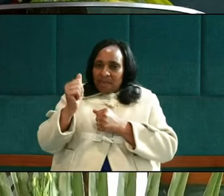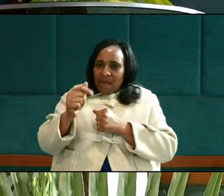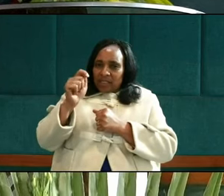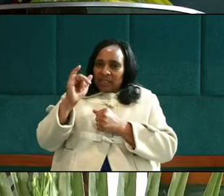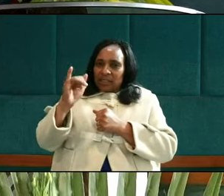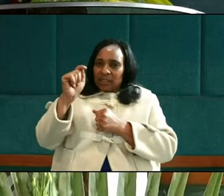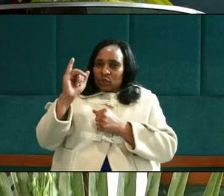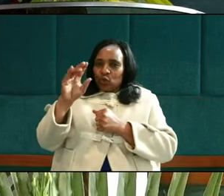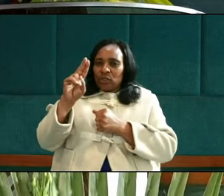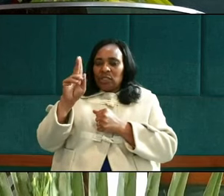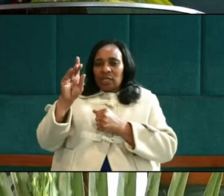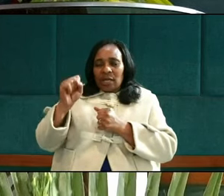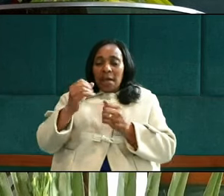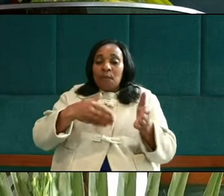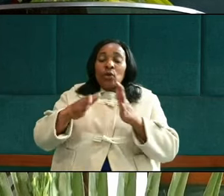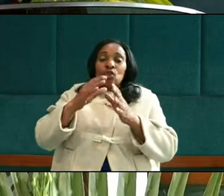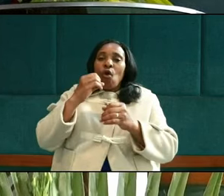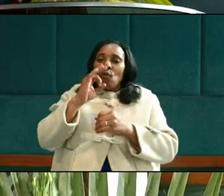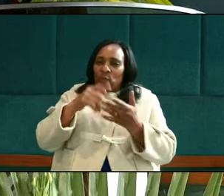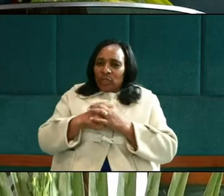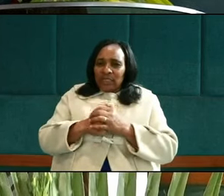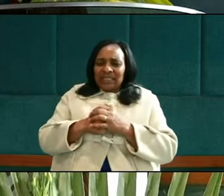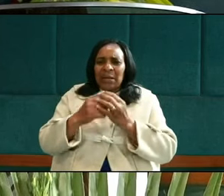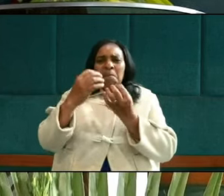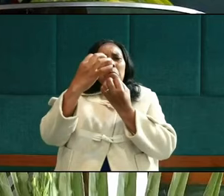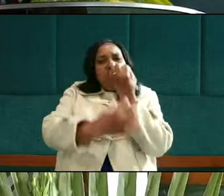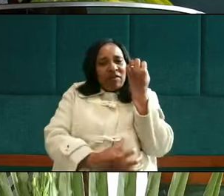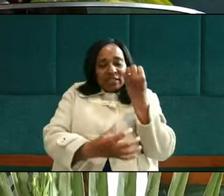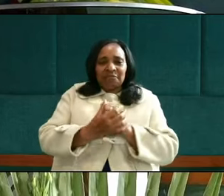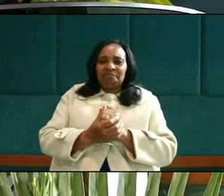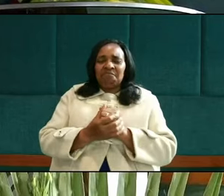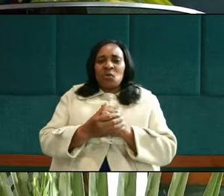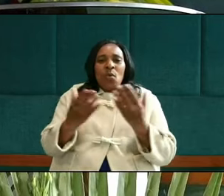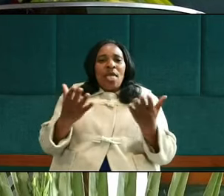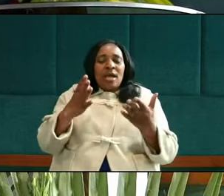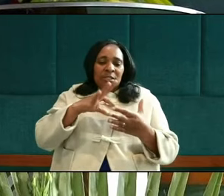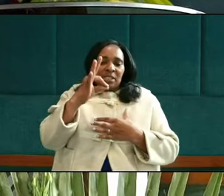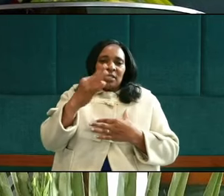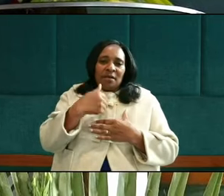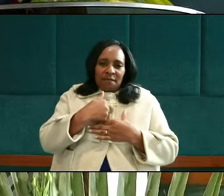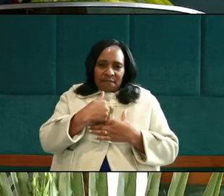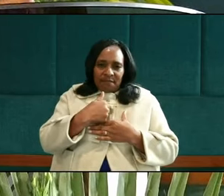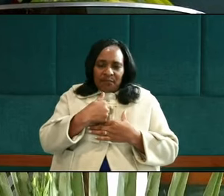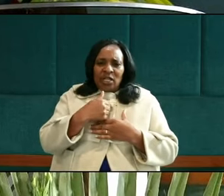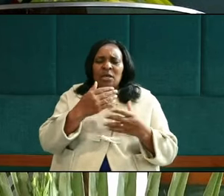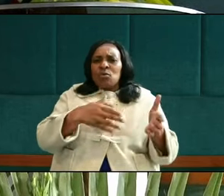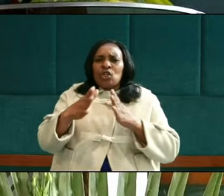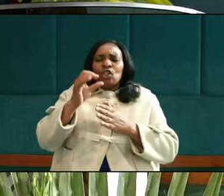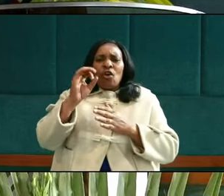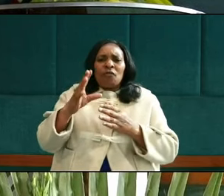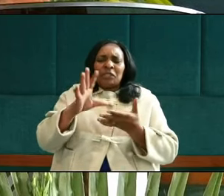priority of poverty in spirit. Priority of poverty